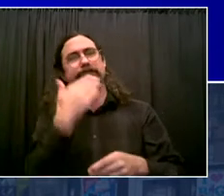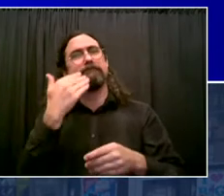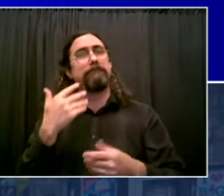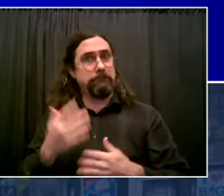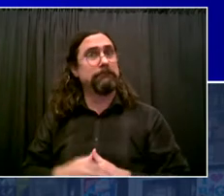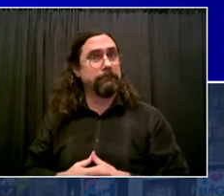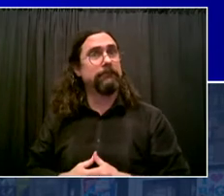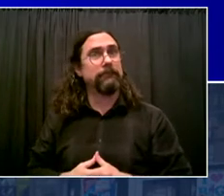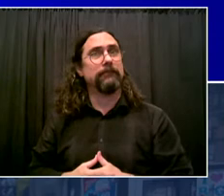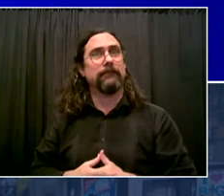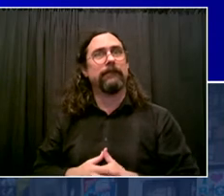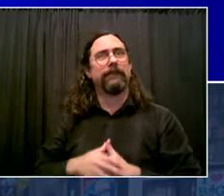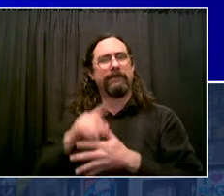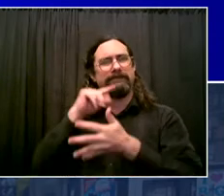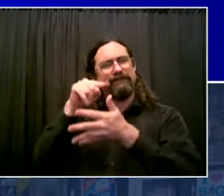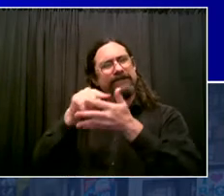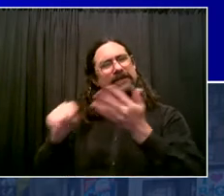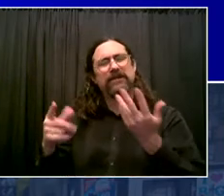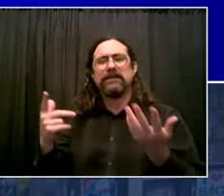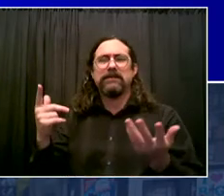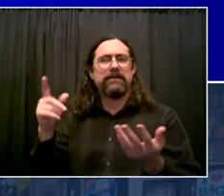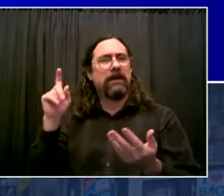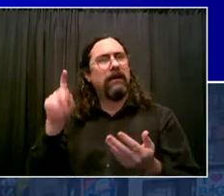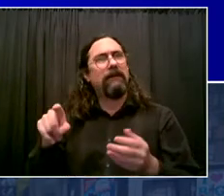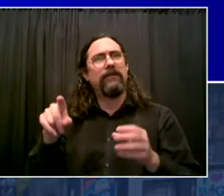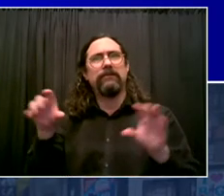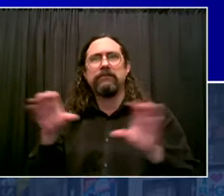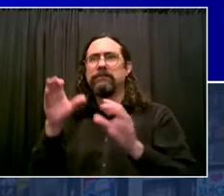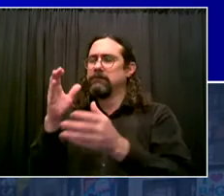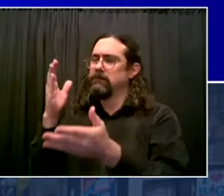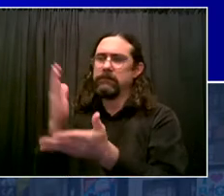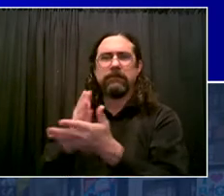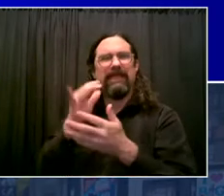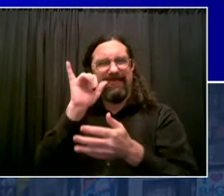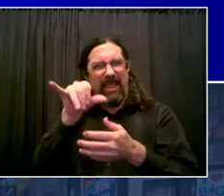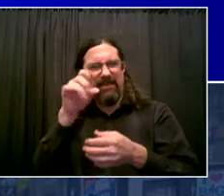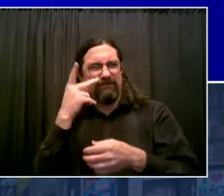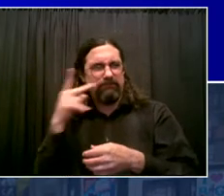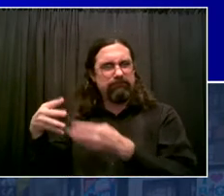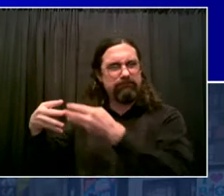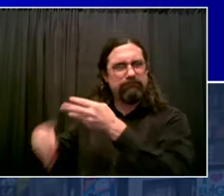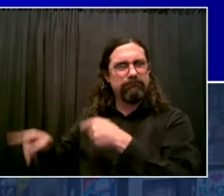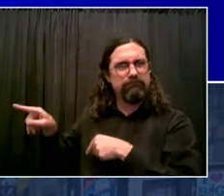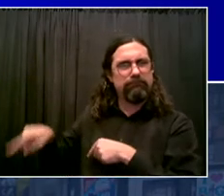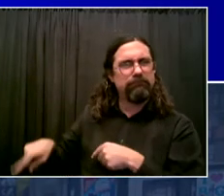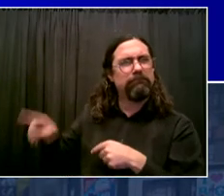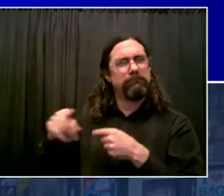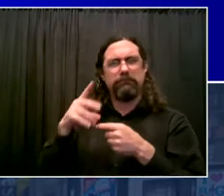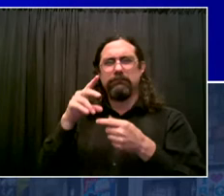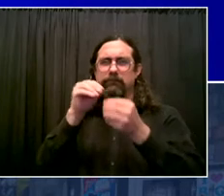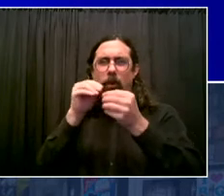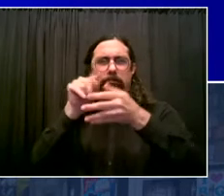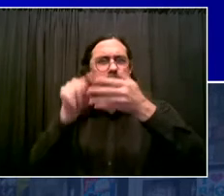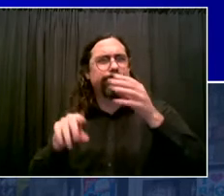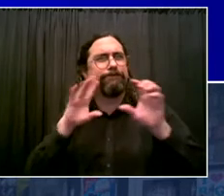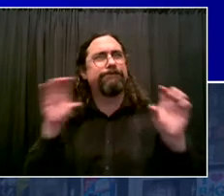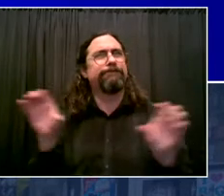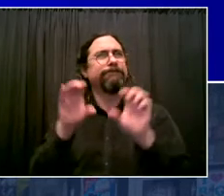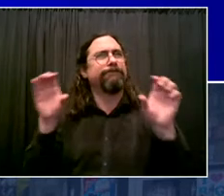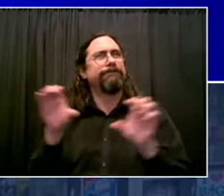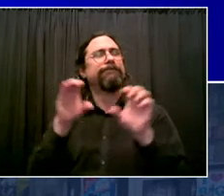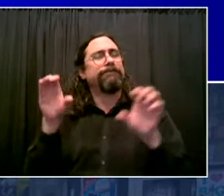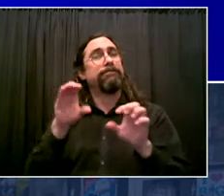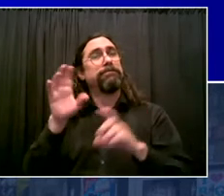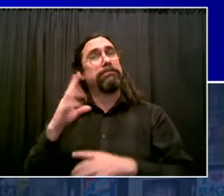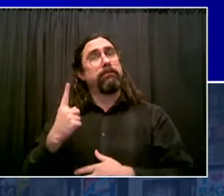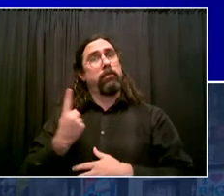happening now. They will all have an impact, but we cannot do it alone. The situation that we're